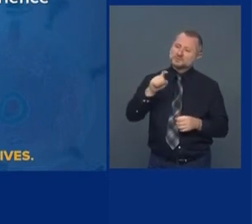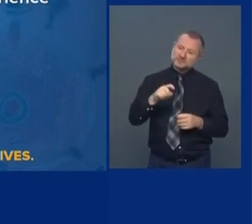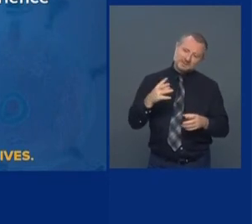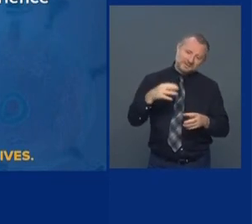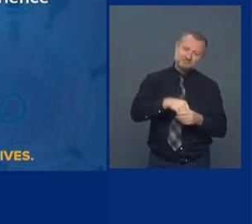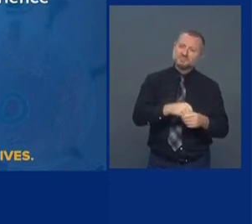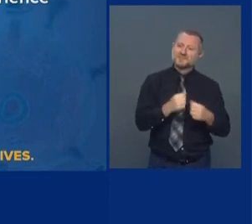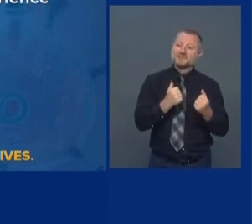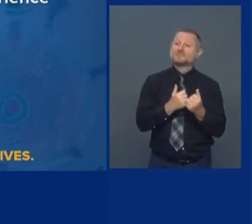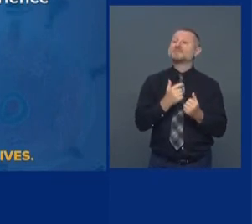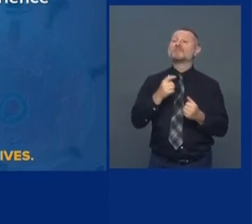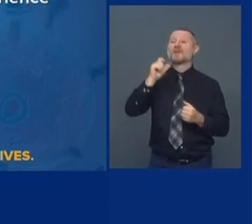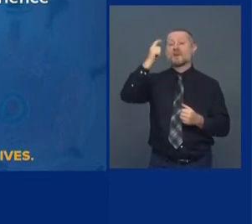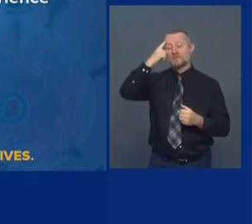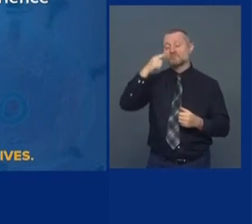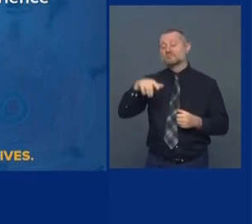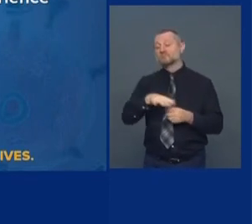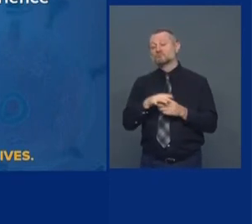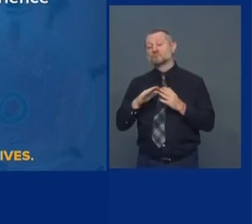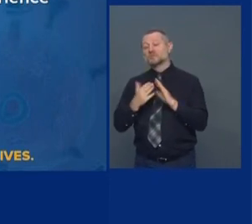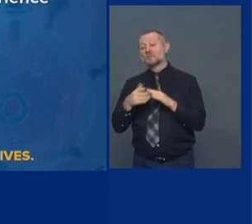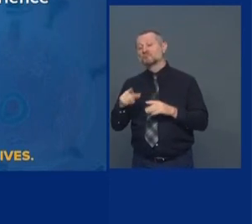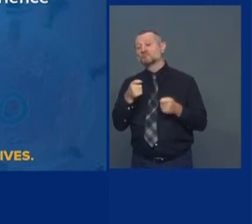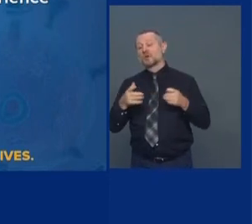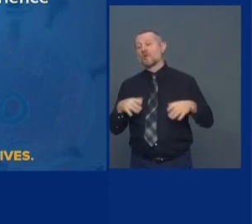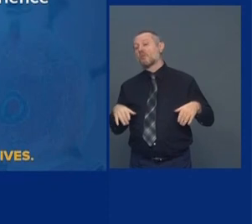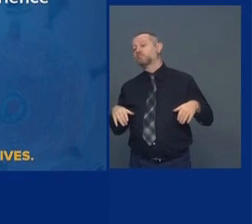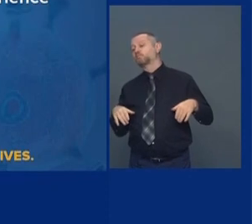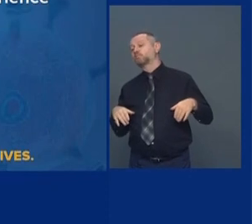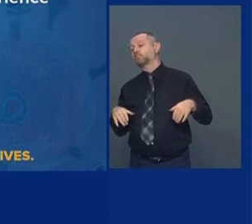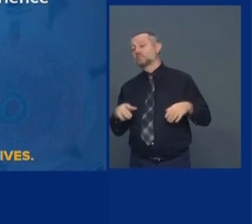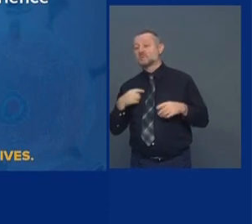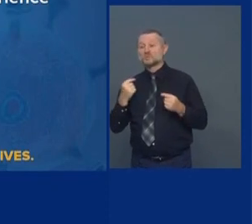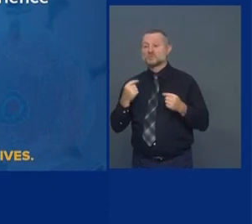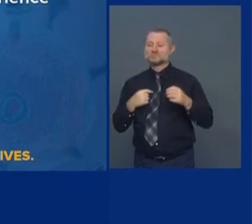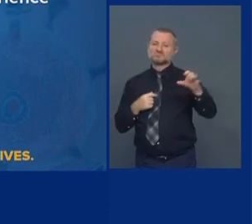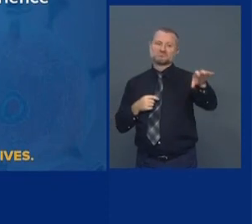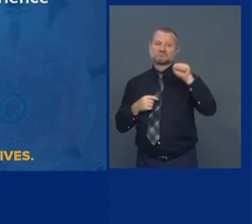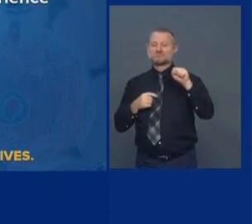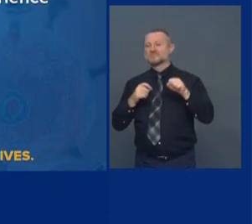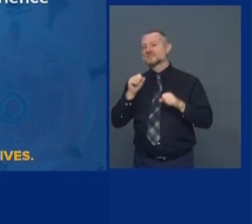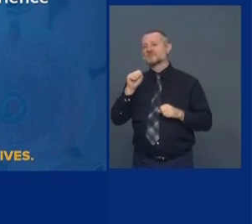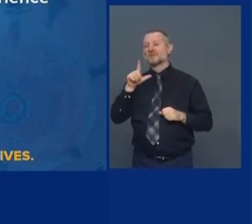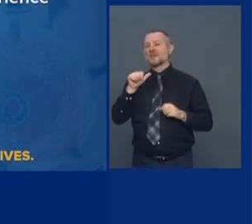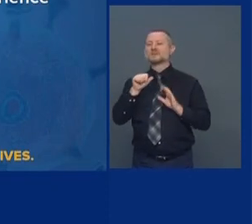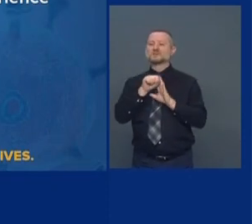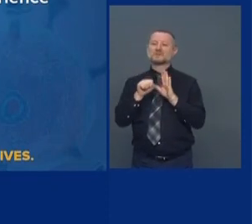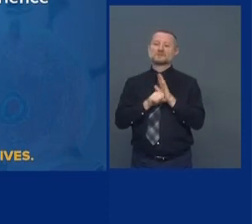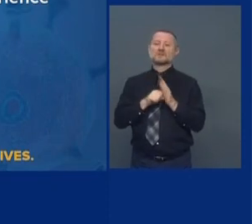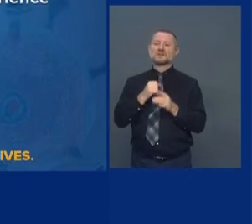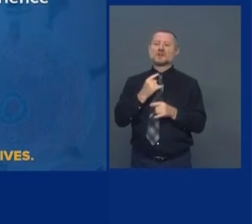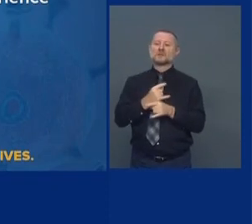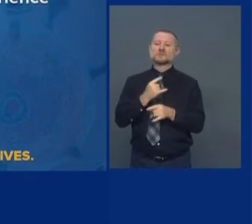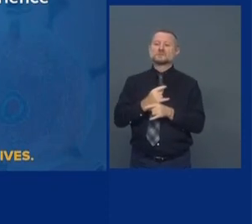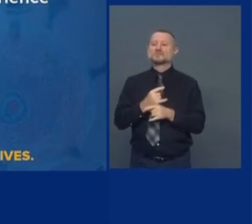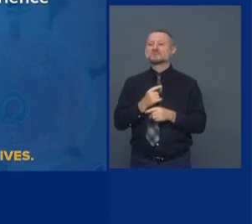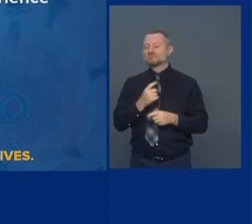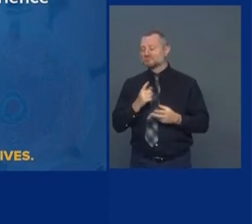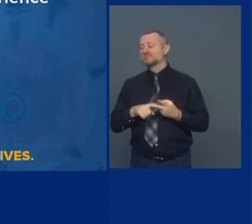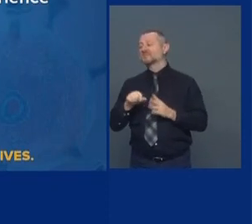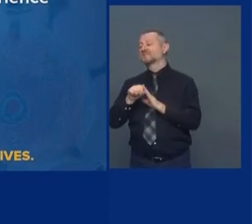We then put together the state SLA, state police task force. And we did local